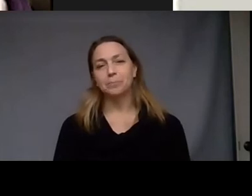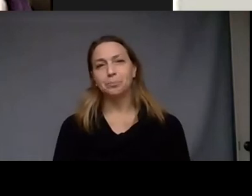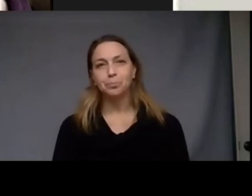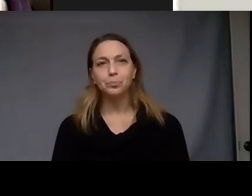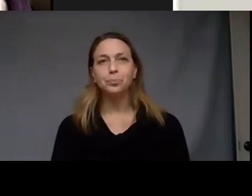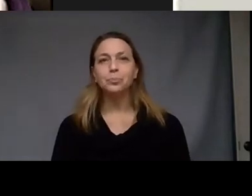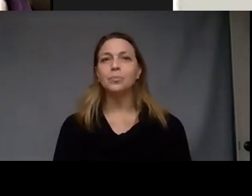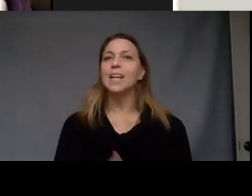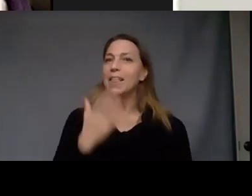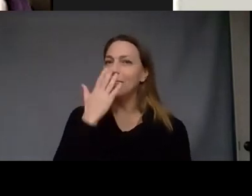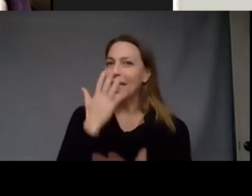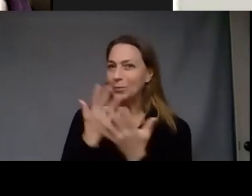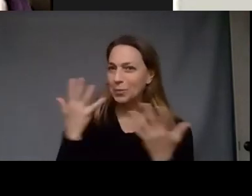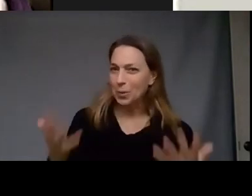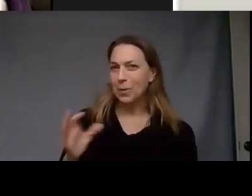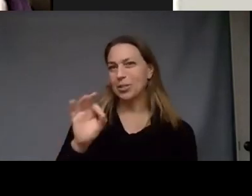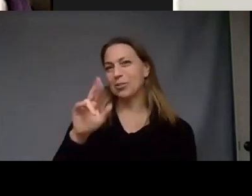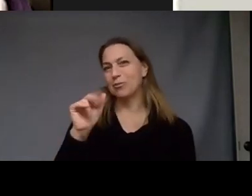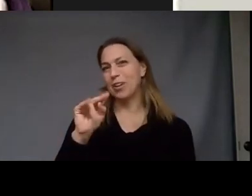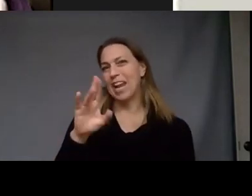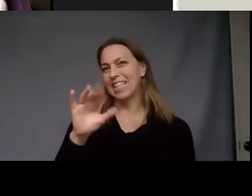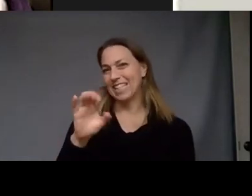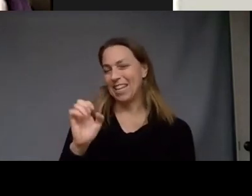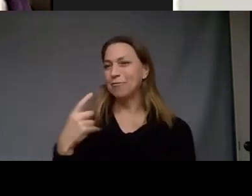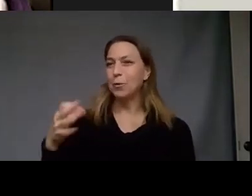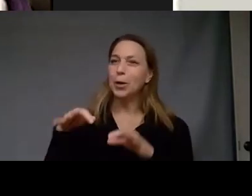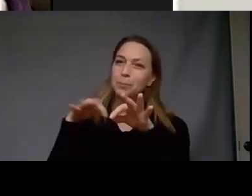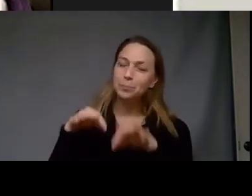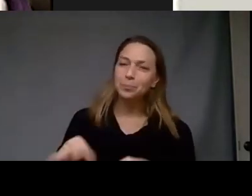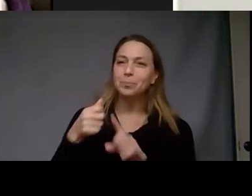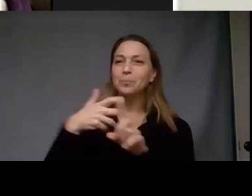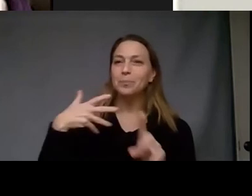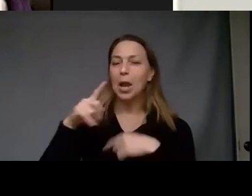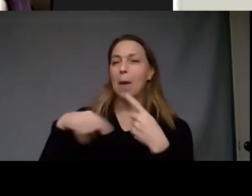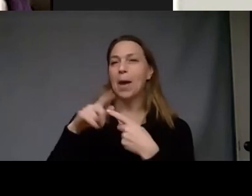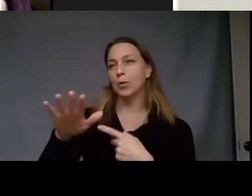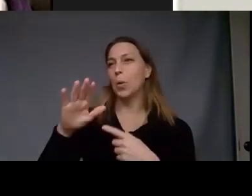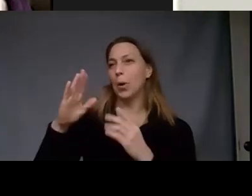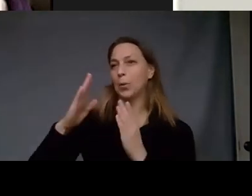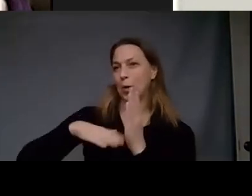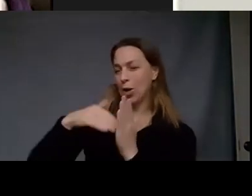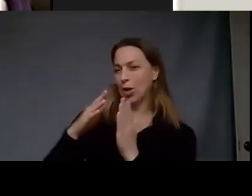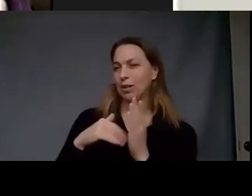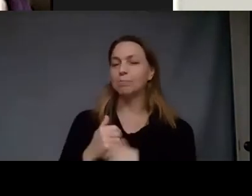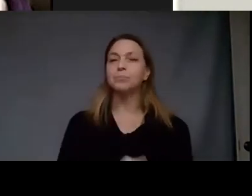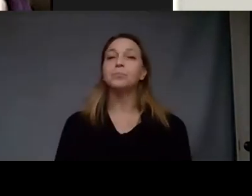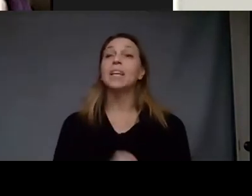thank you so much Francie for talking more about your works I'm sorry about the echo there for a moment I'd like to open it up to